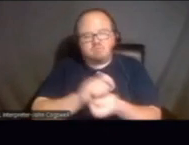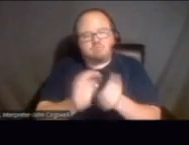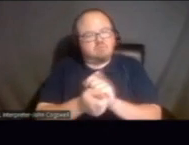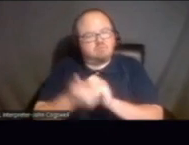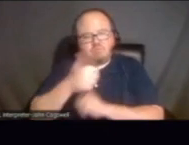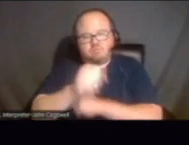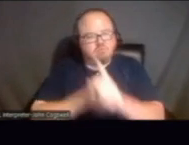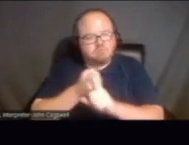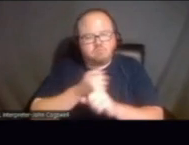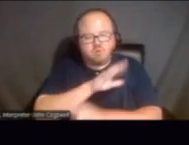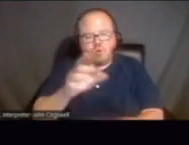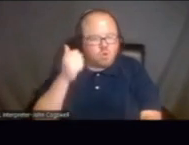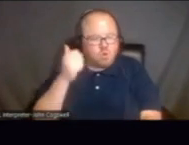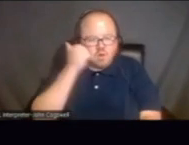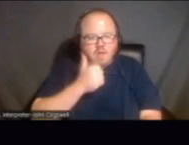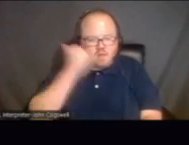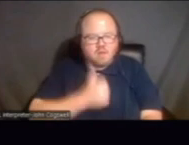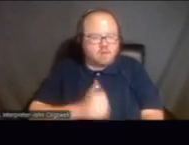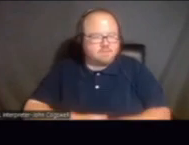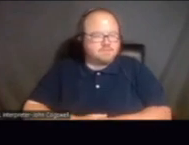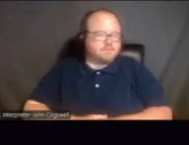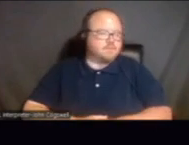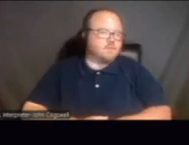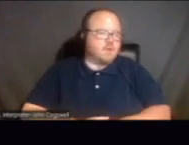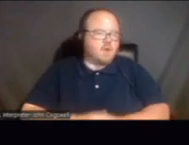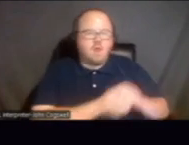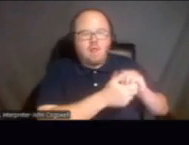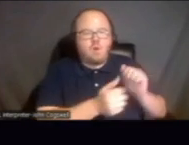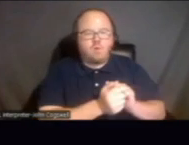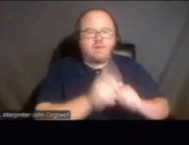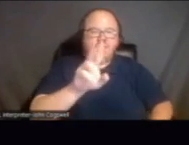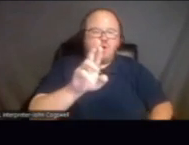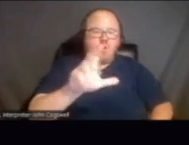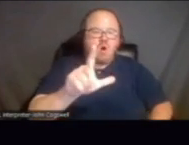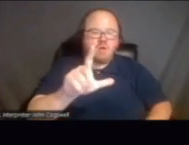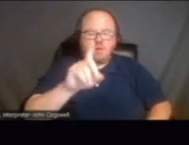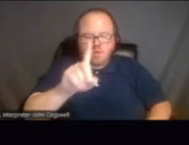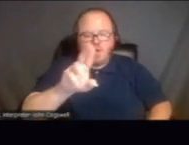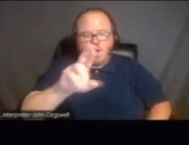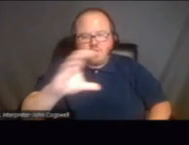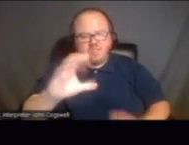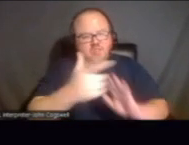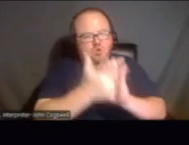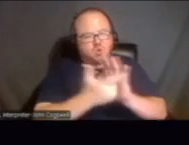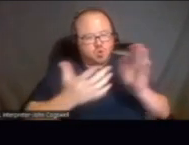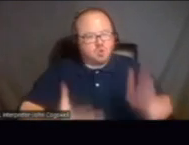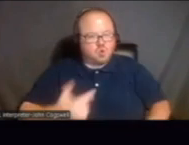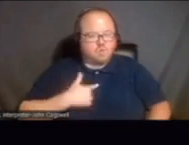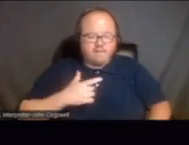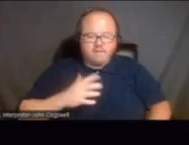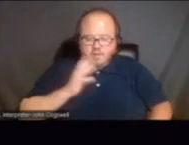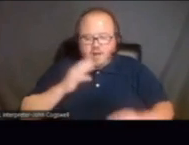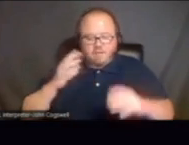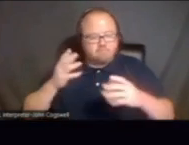impacts their day-to-day, collaboration with DRC attorneys. So we have an Ask a Lawyer Day, customized materials,